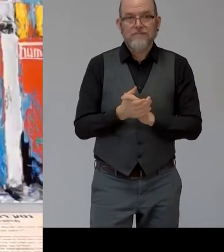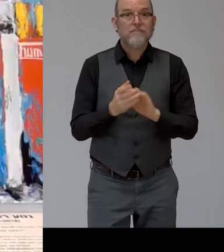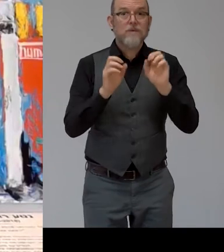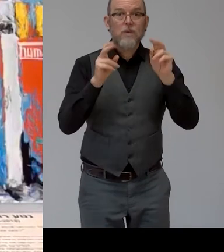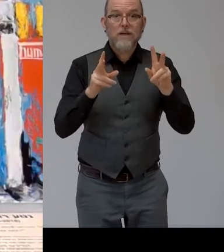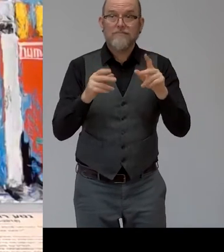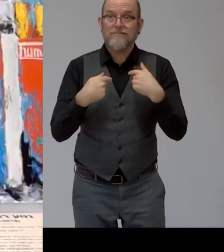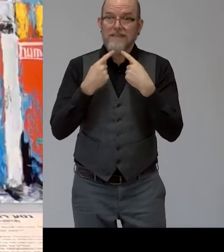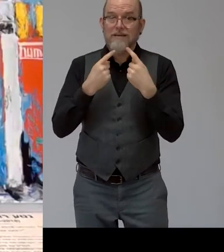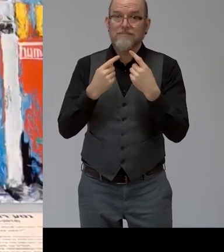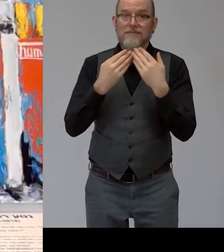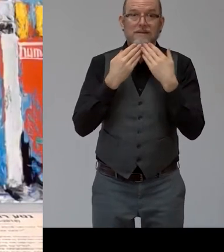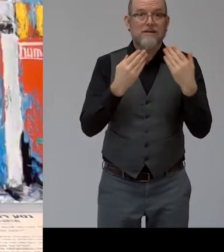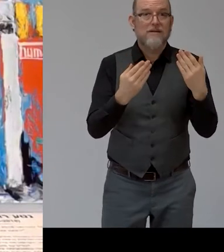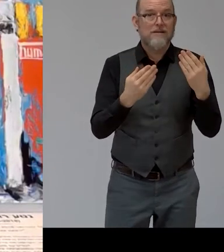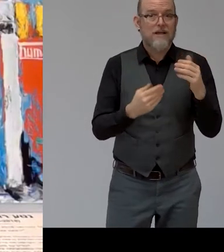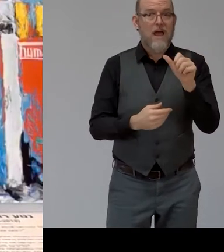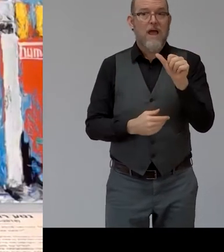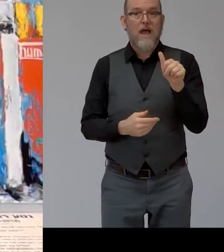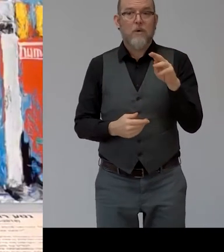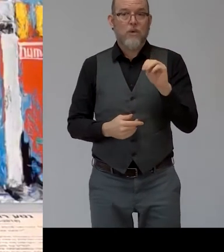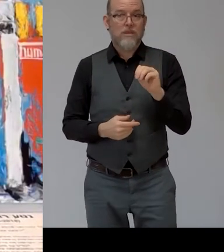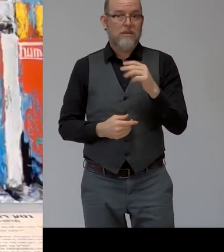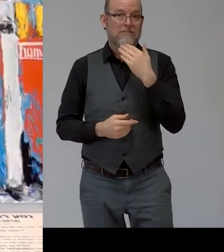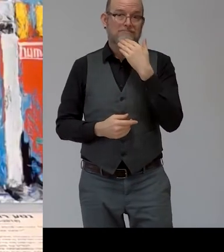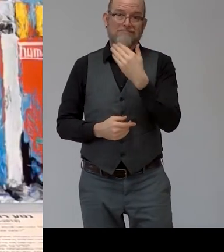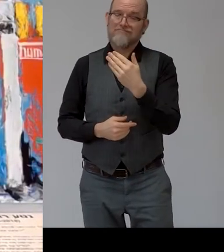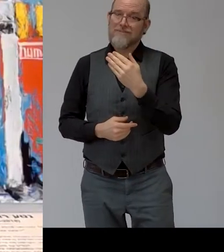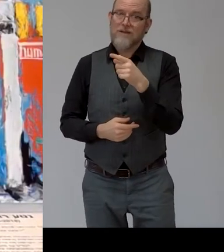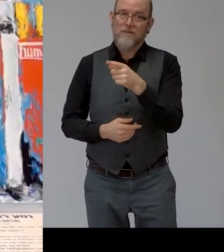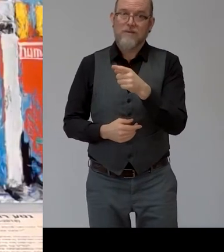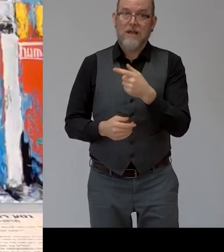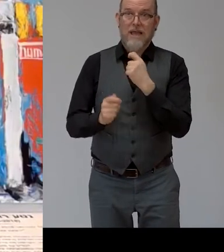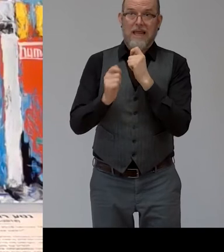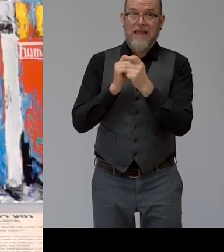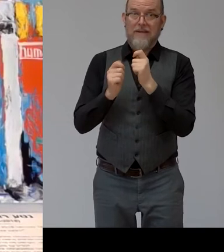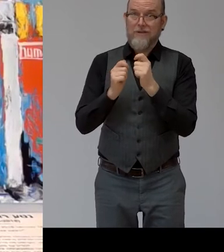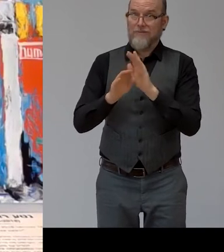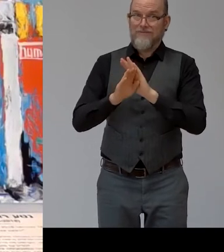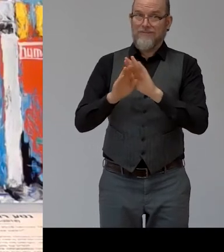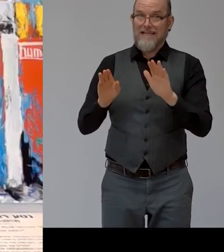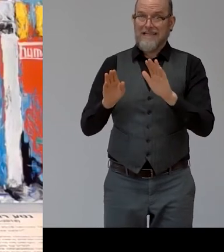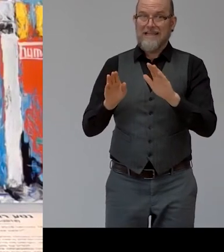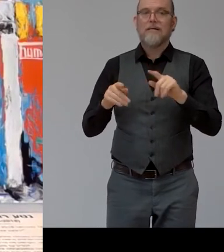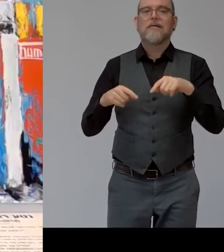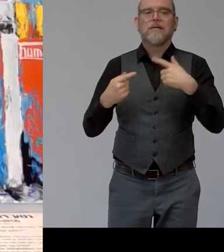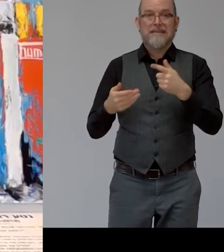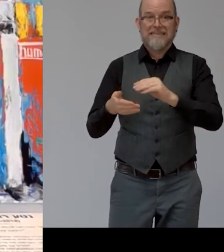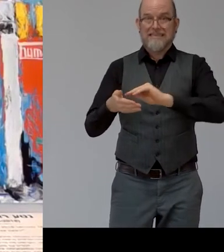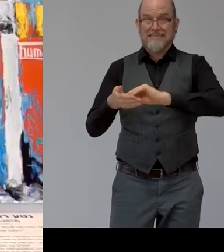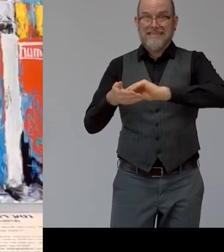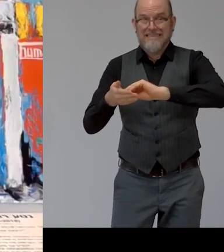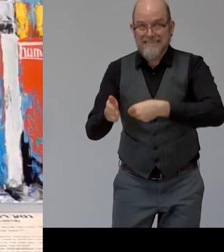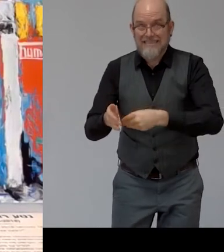and um you know once we are done with the interview you're signed with the contract let's go um